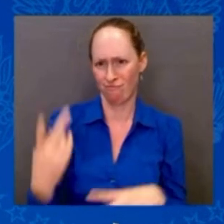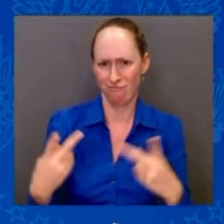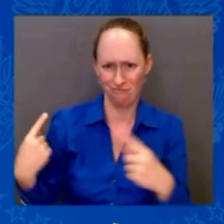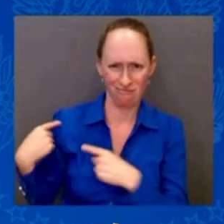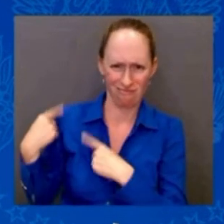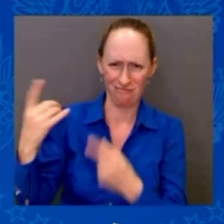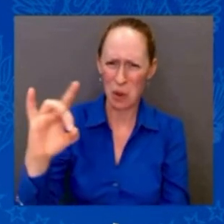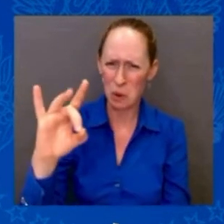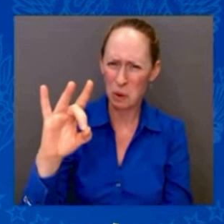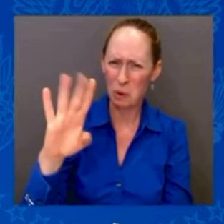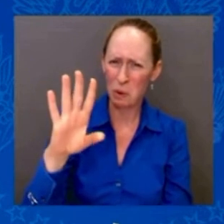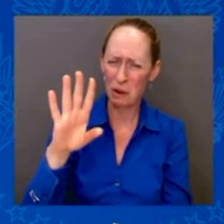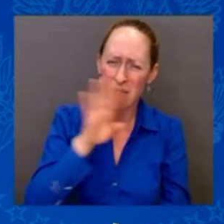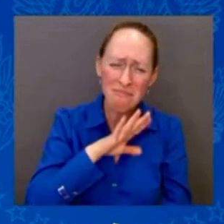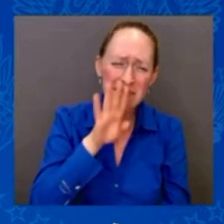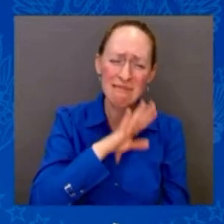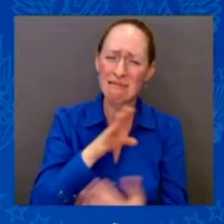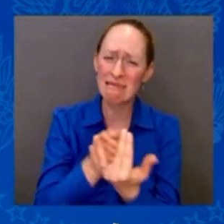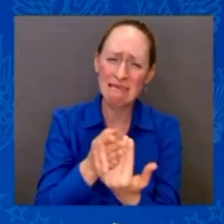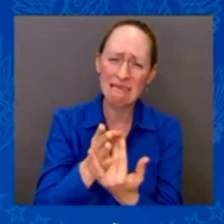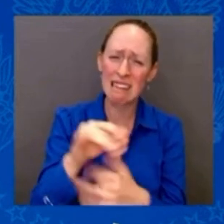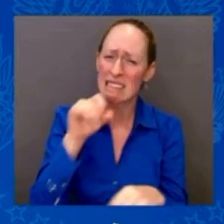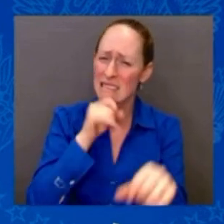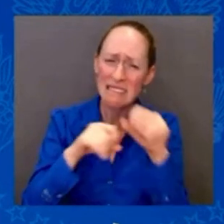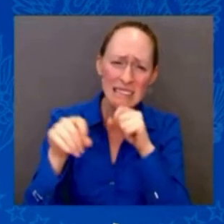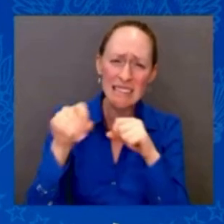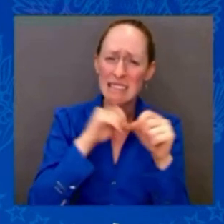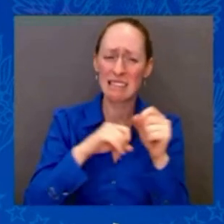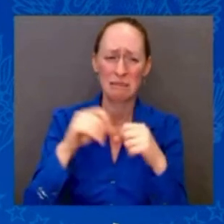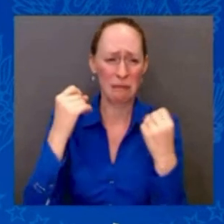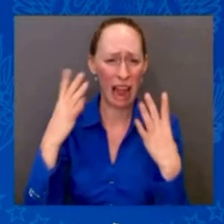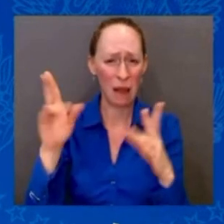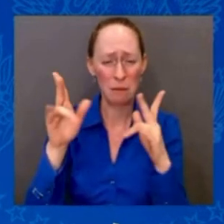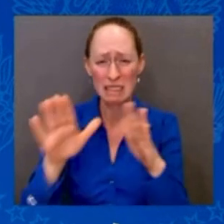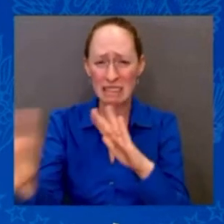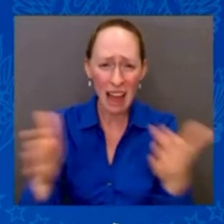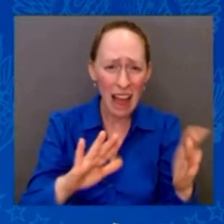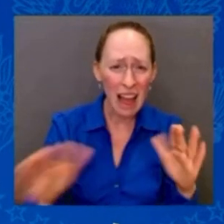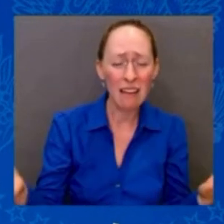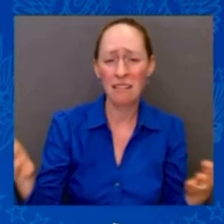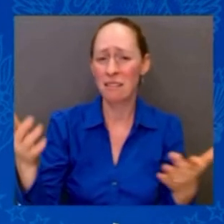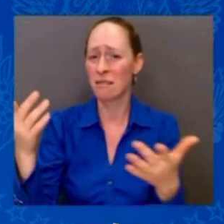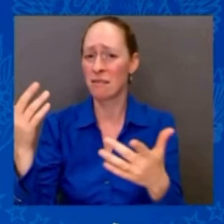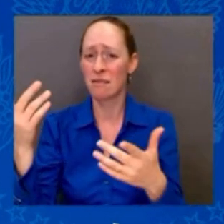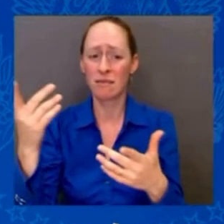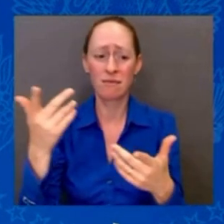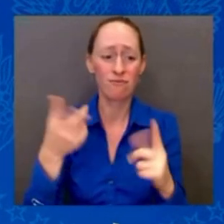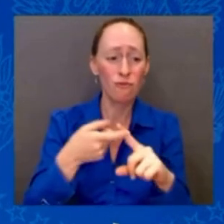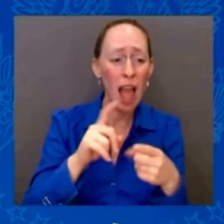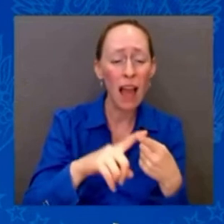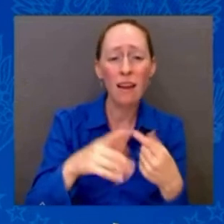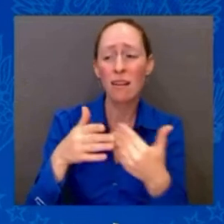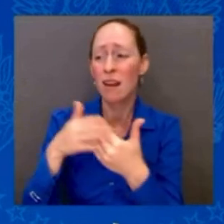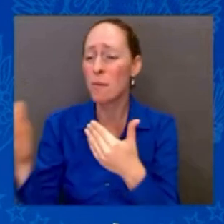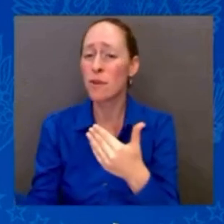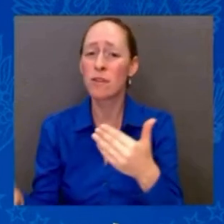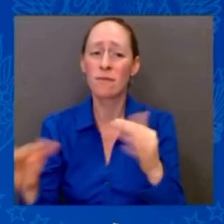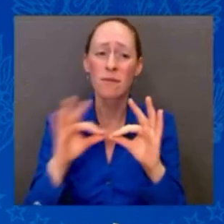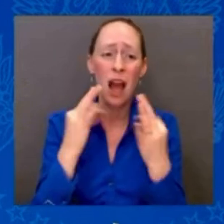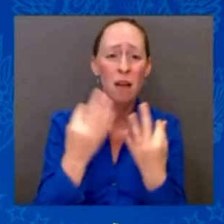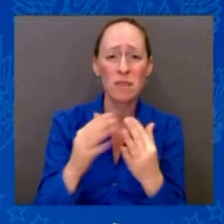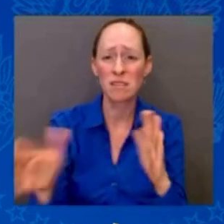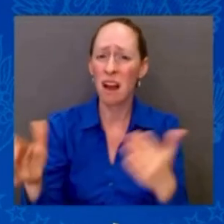of our friends and neighbors and our families. It was the worst economic crisis since the Great Depression and major